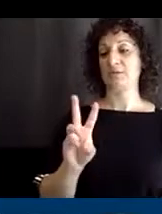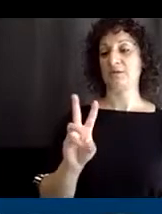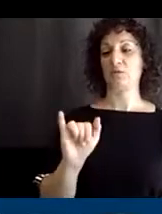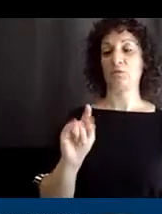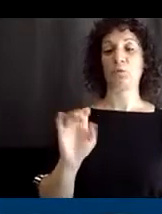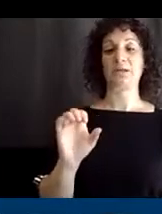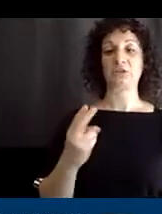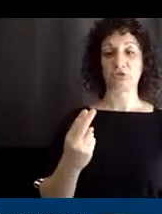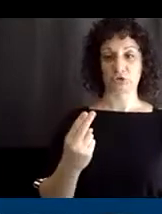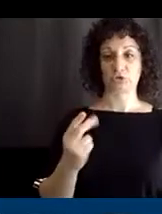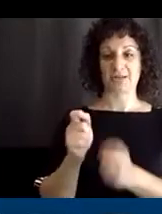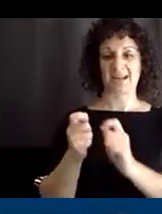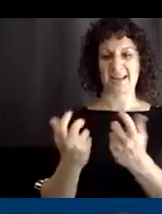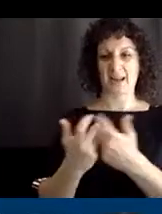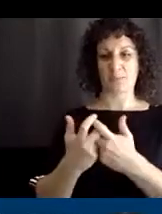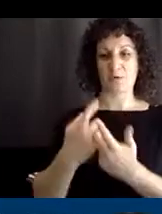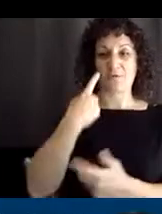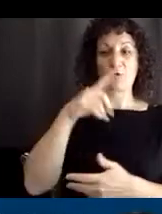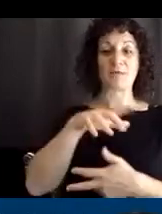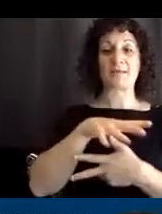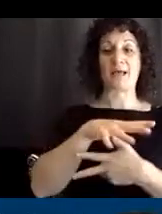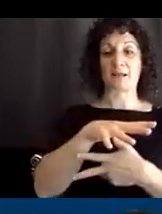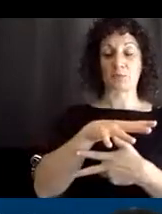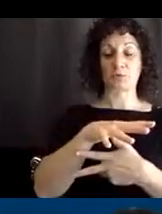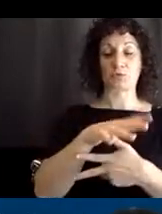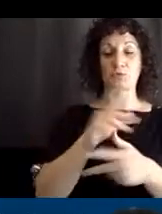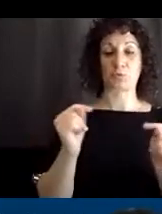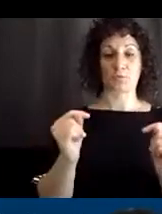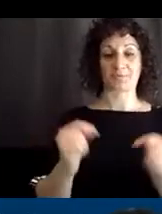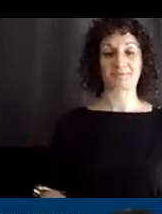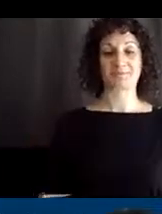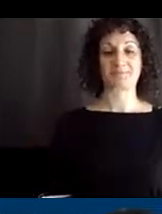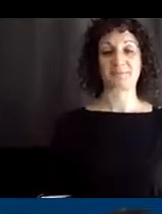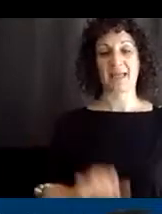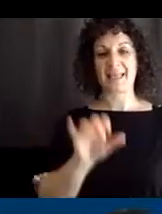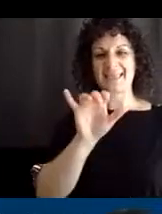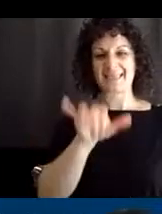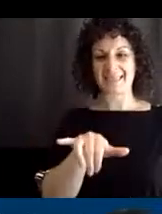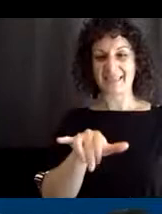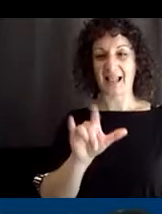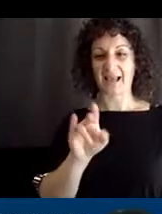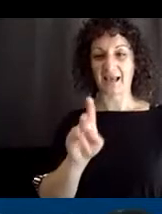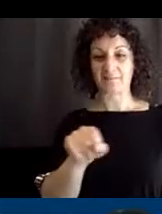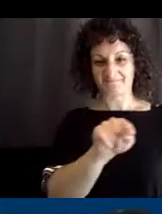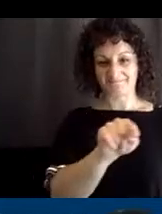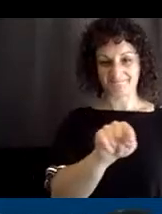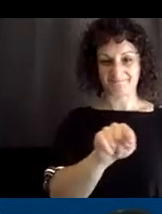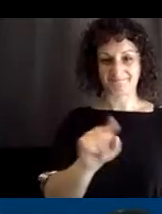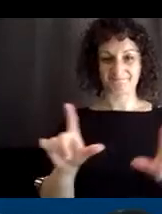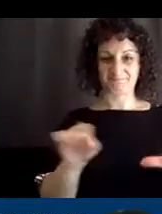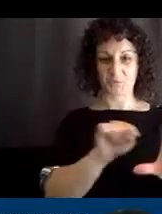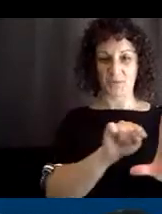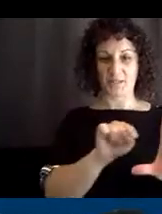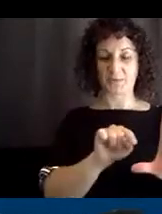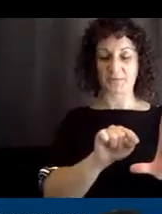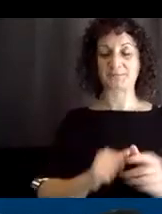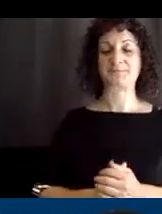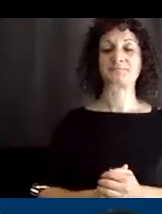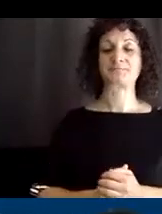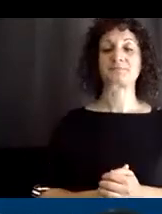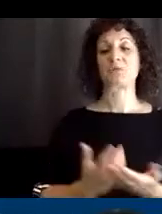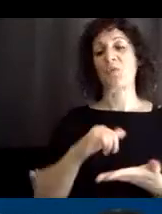linked here at the bottom right here. So again, just a cost effective way. And then you can kind of move